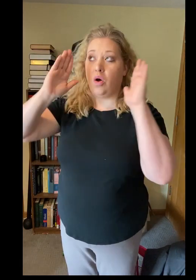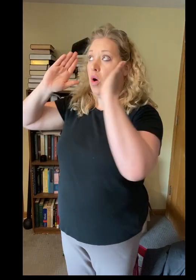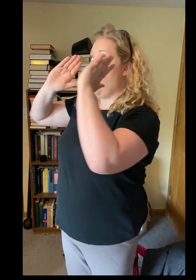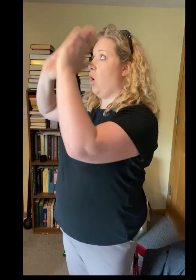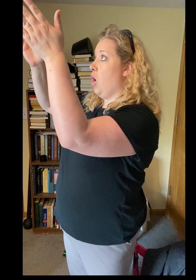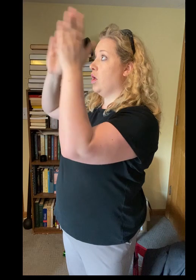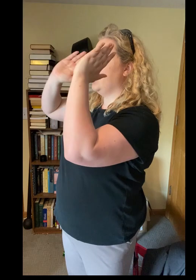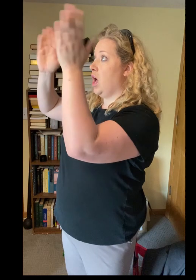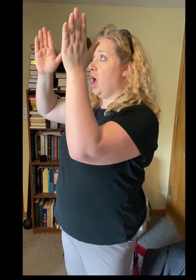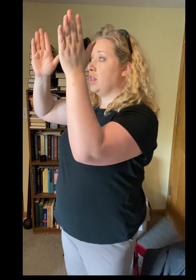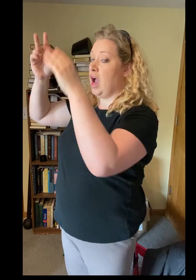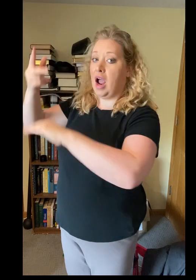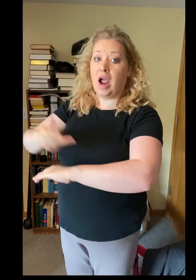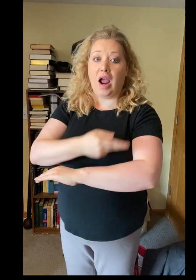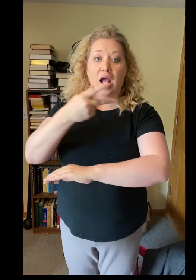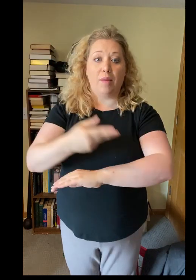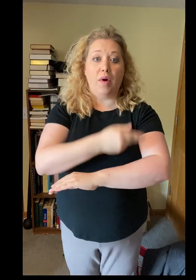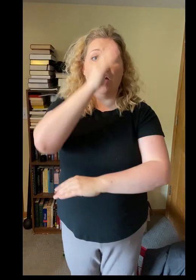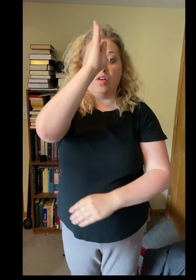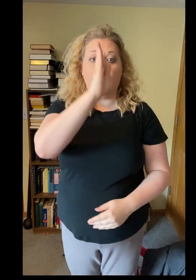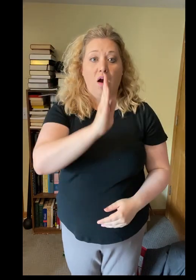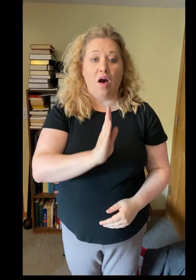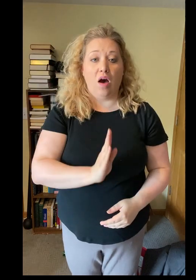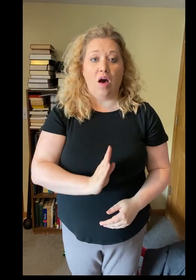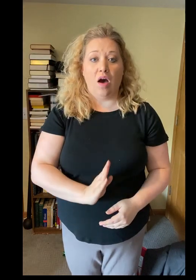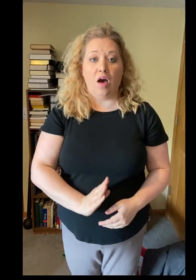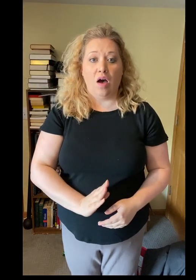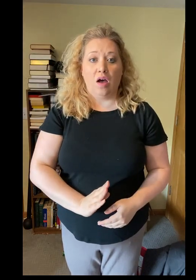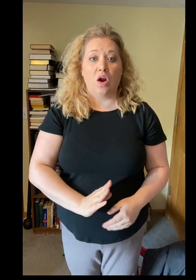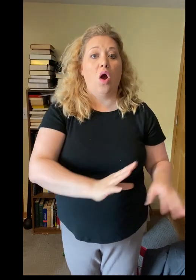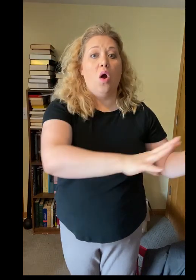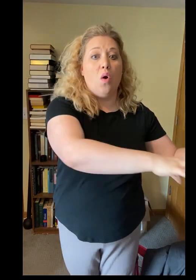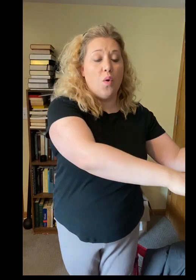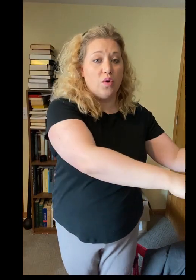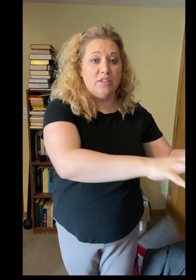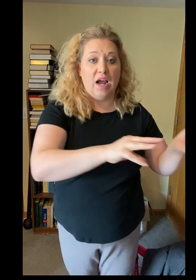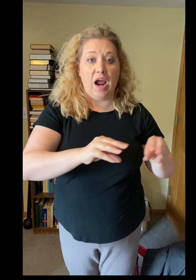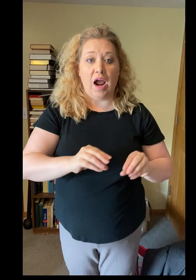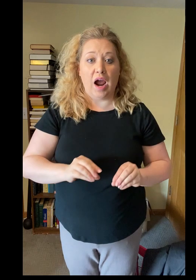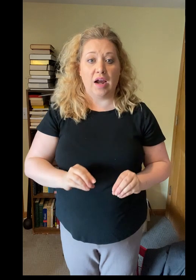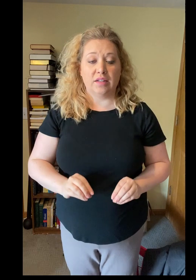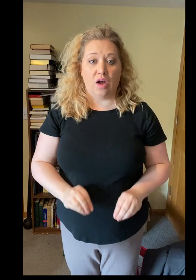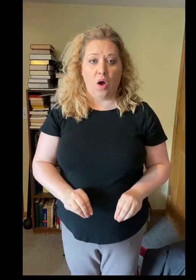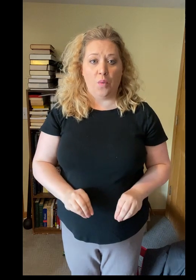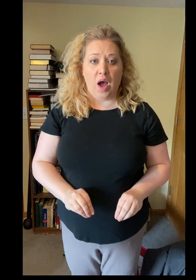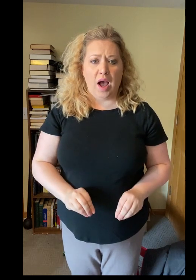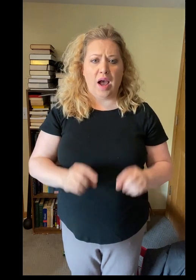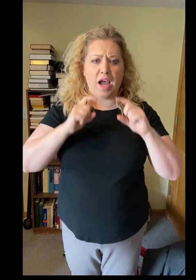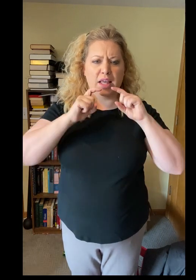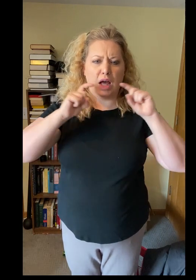Behold the Lamb of God, who takes